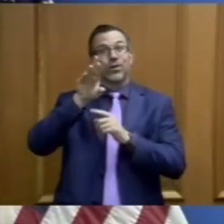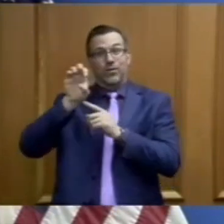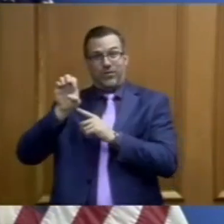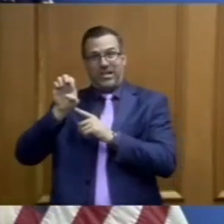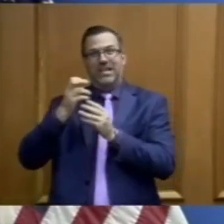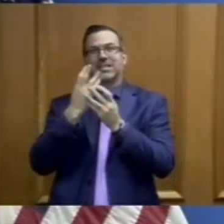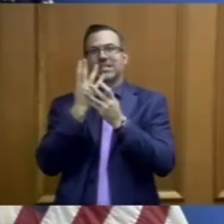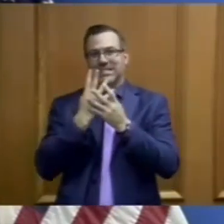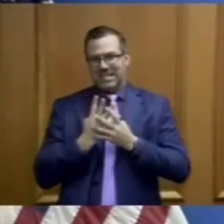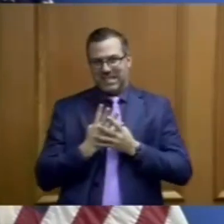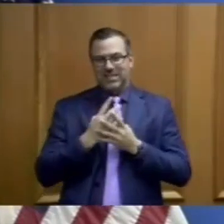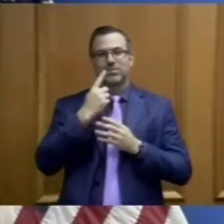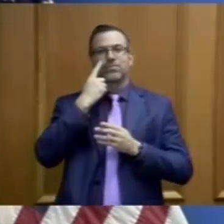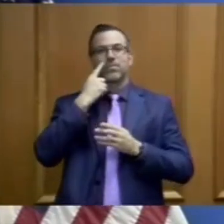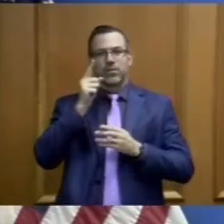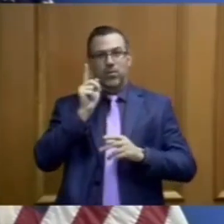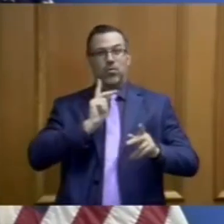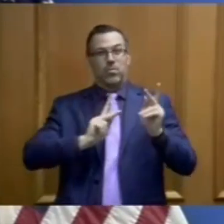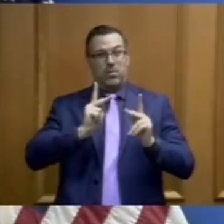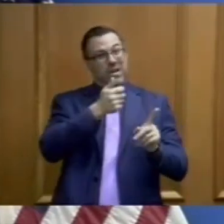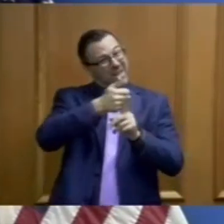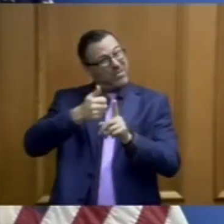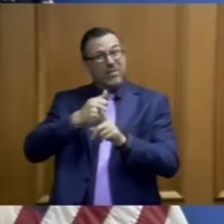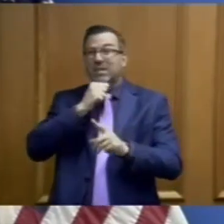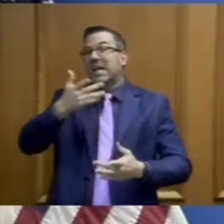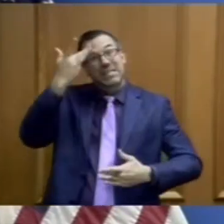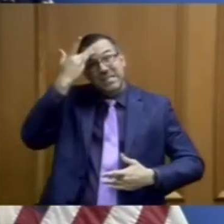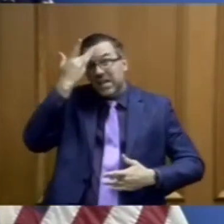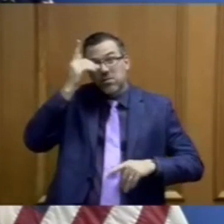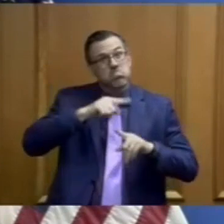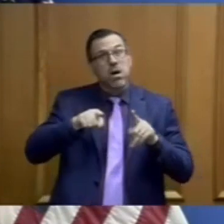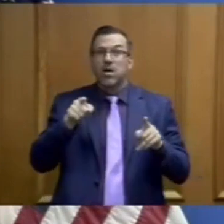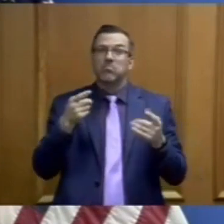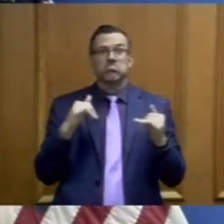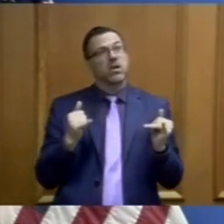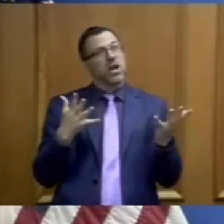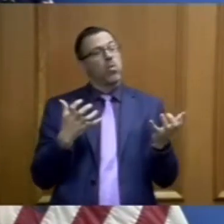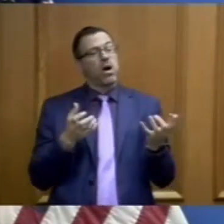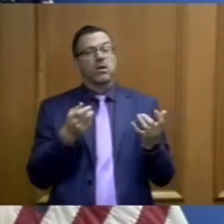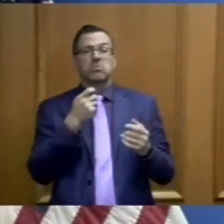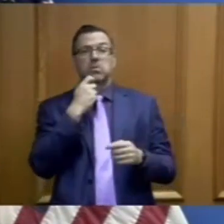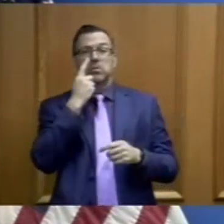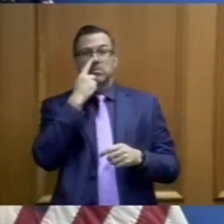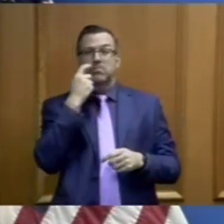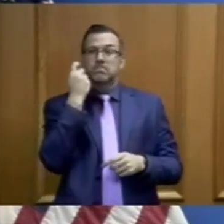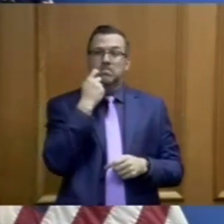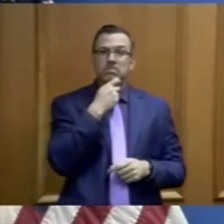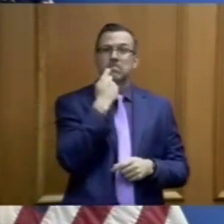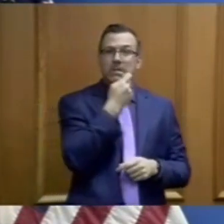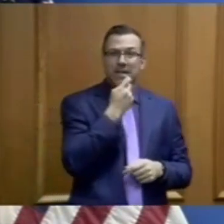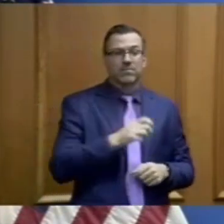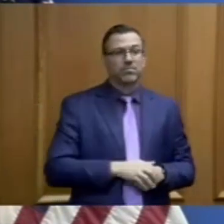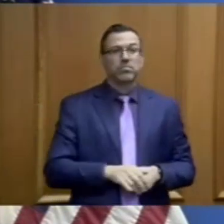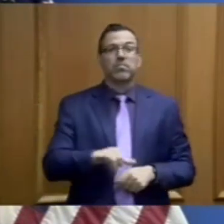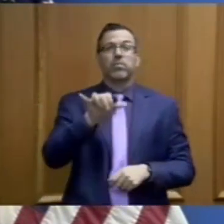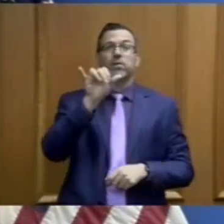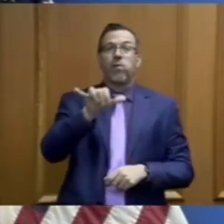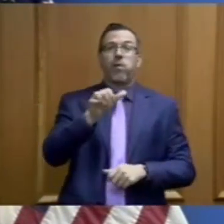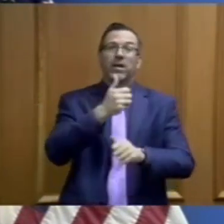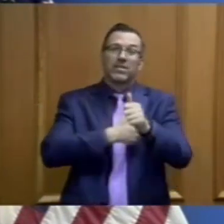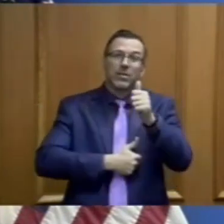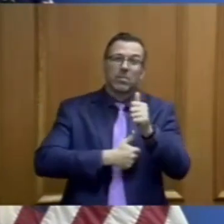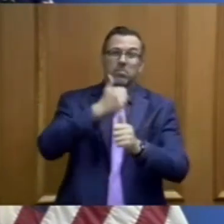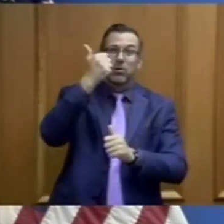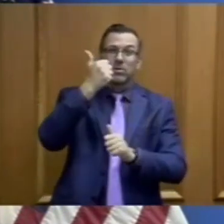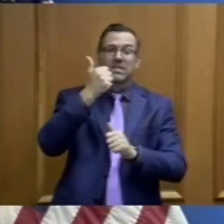did not have traditional COVID-19 symptoms. This surge of tests accounts for the largest number of tests conducted